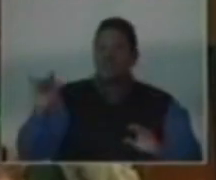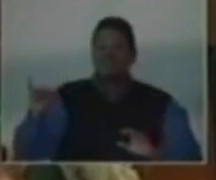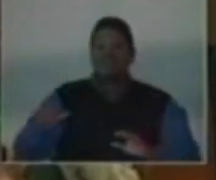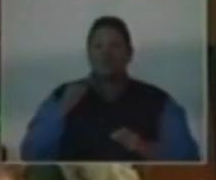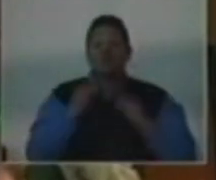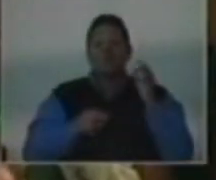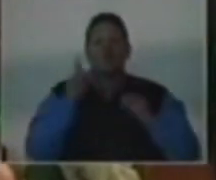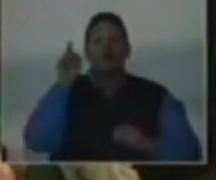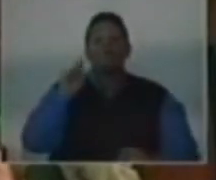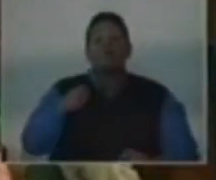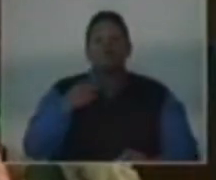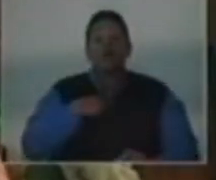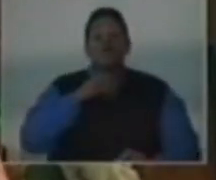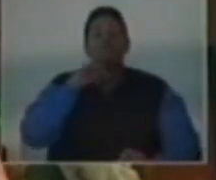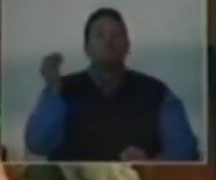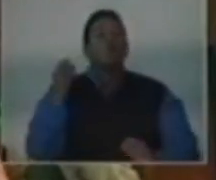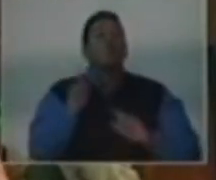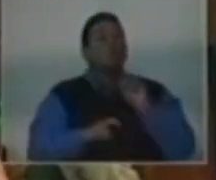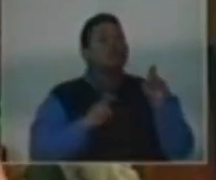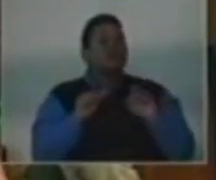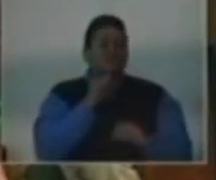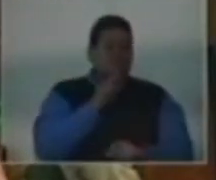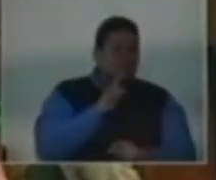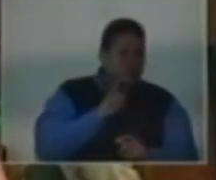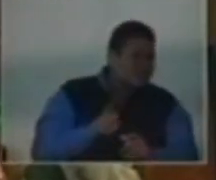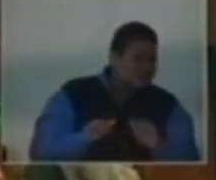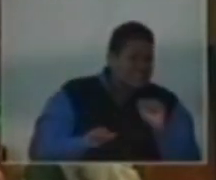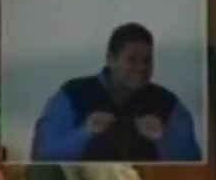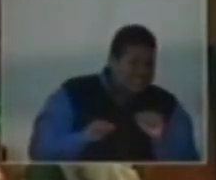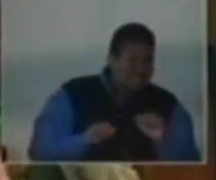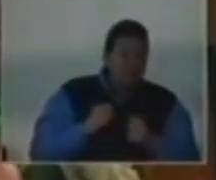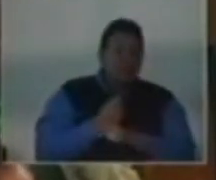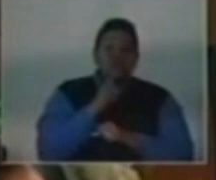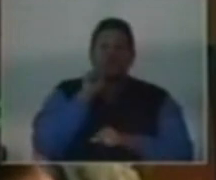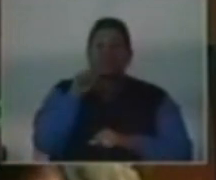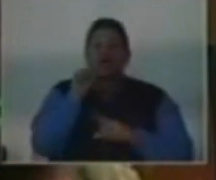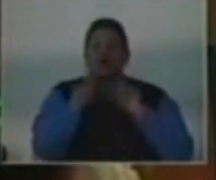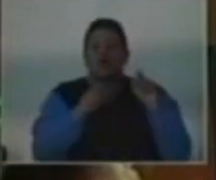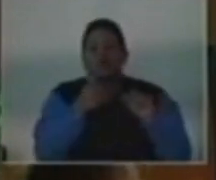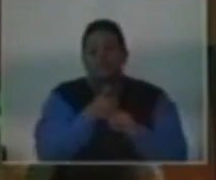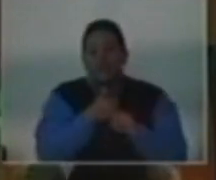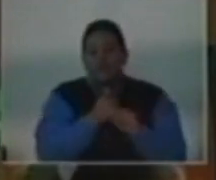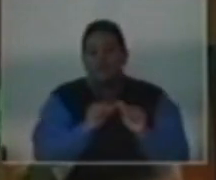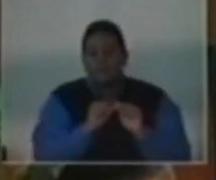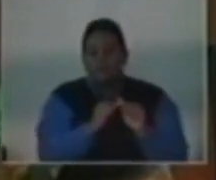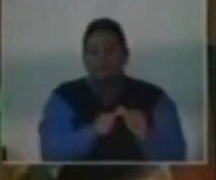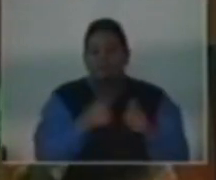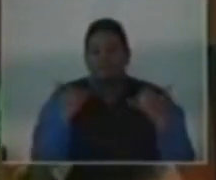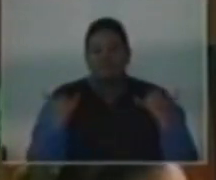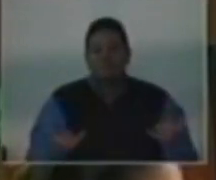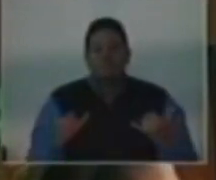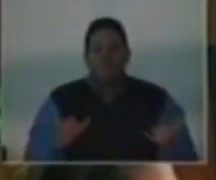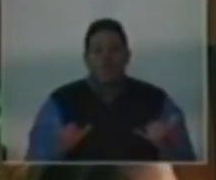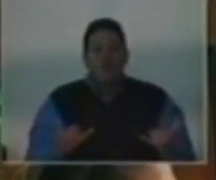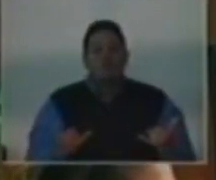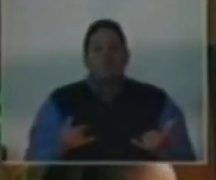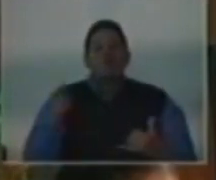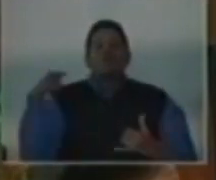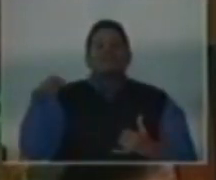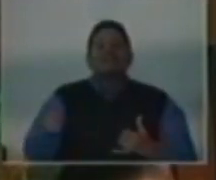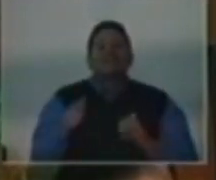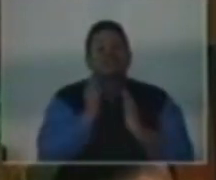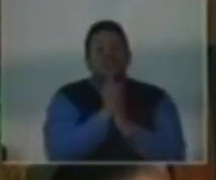court, there must be no question as to whether or not that court was rightfully established. Right now, Mr. Speaker, these